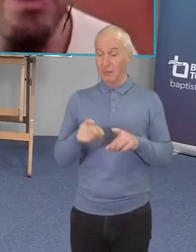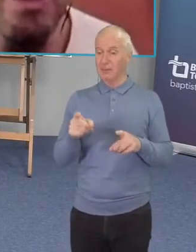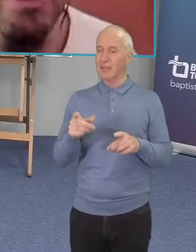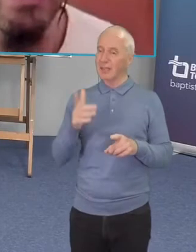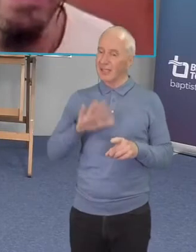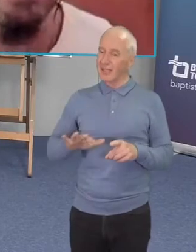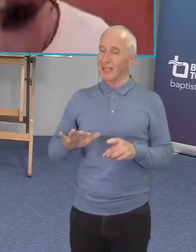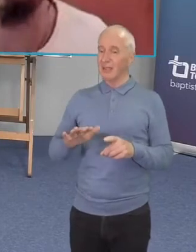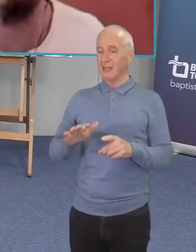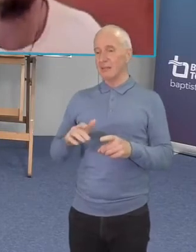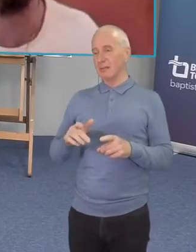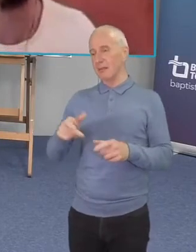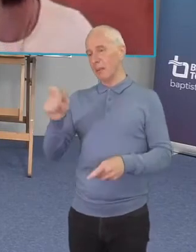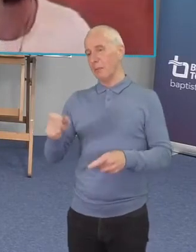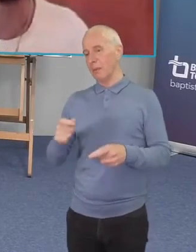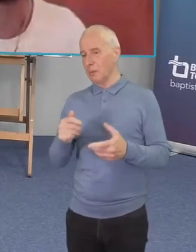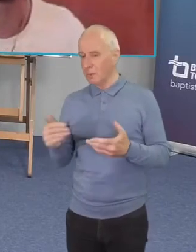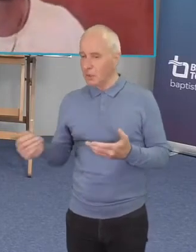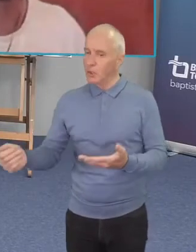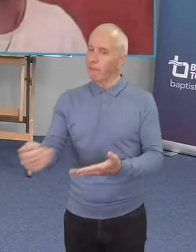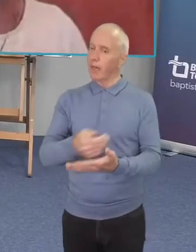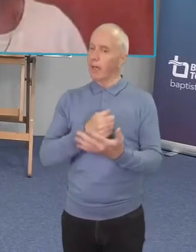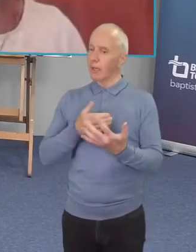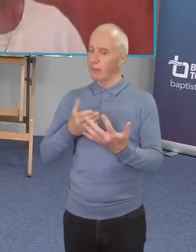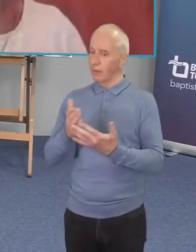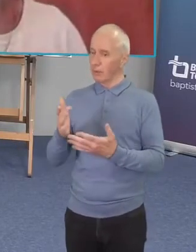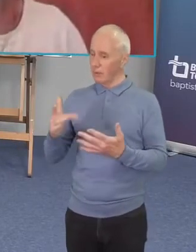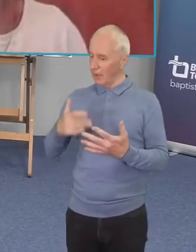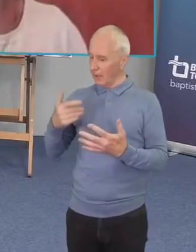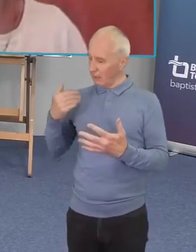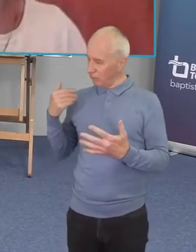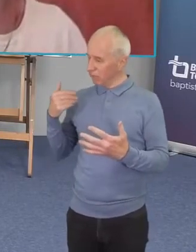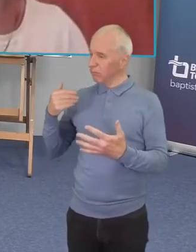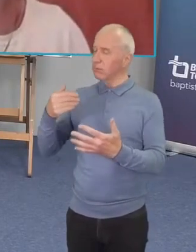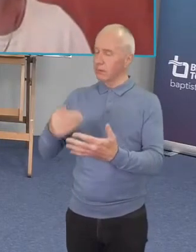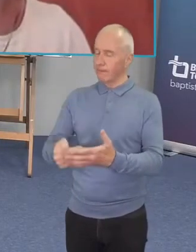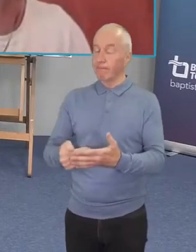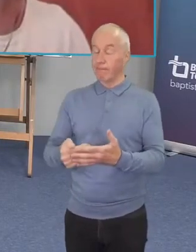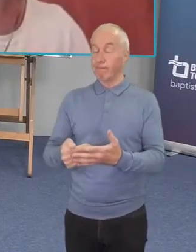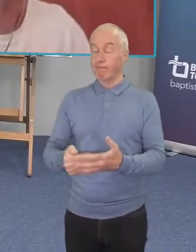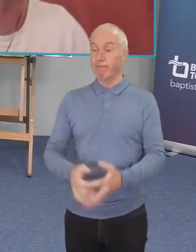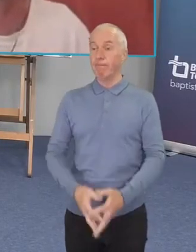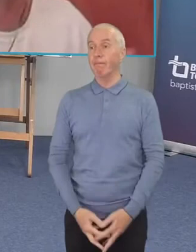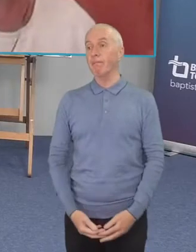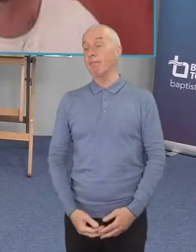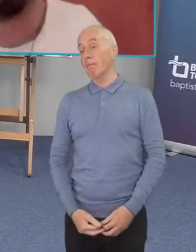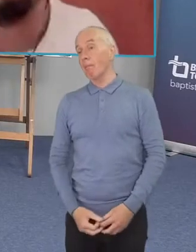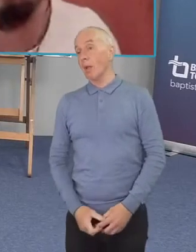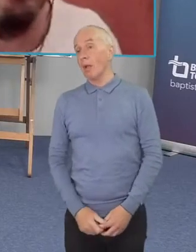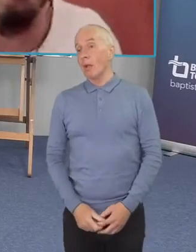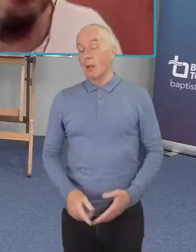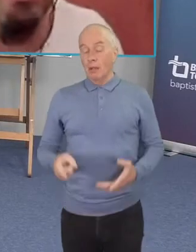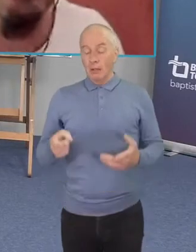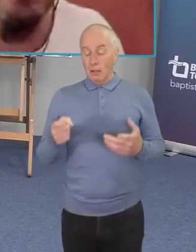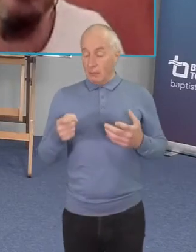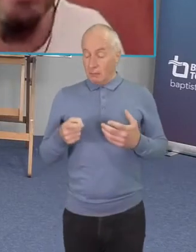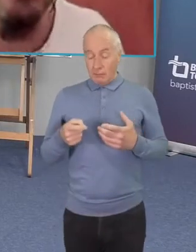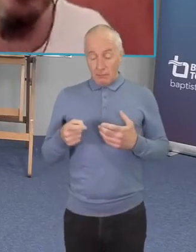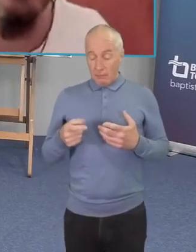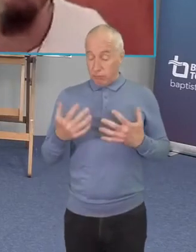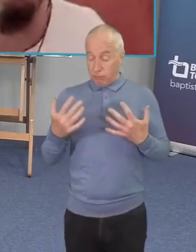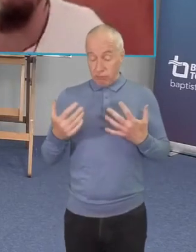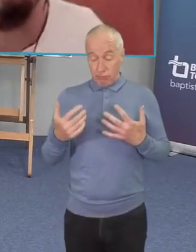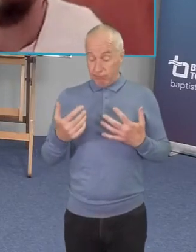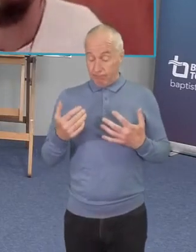as some of the most incredible parts of our community